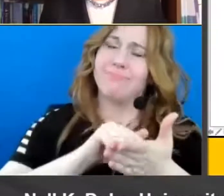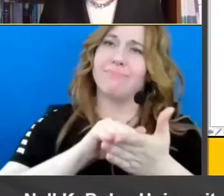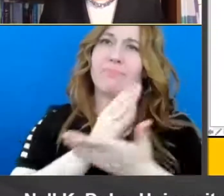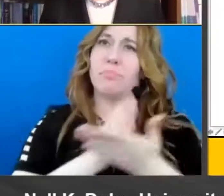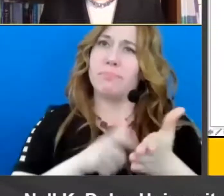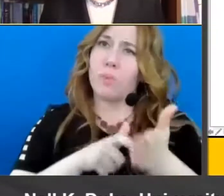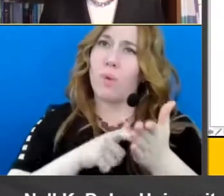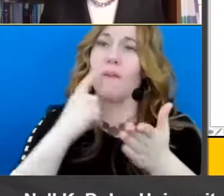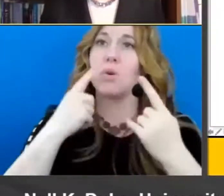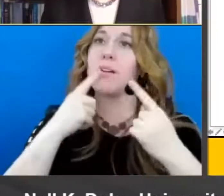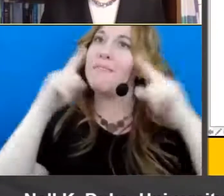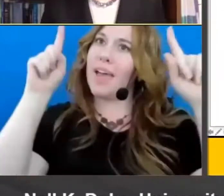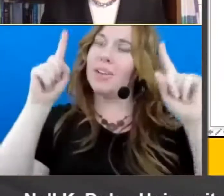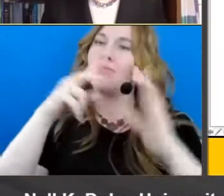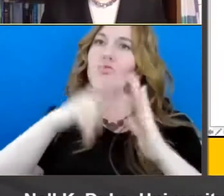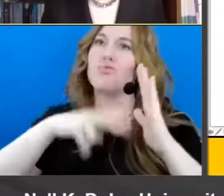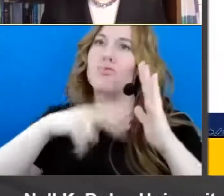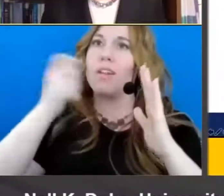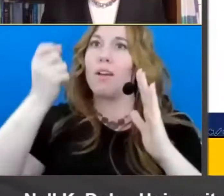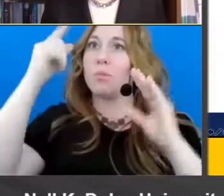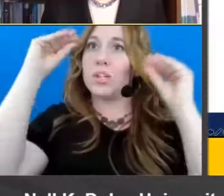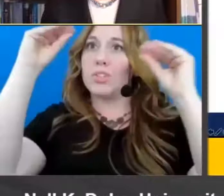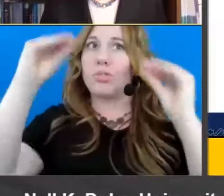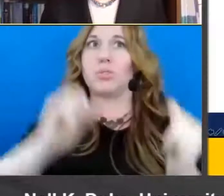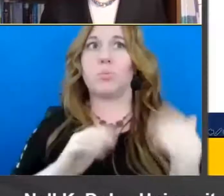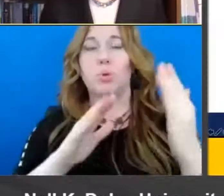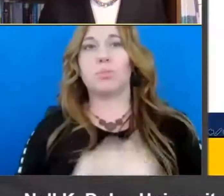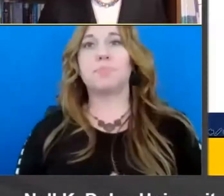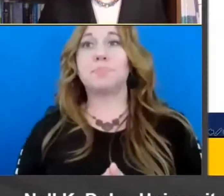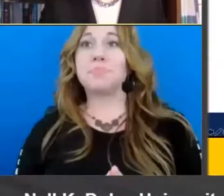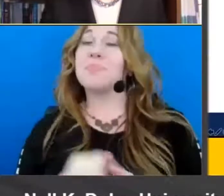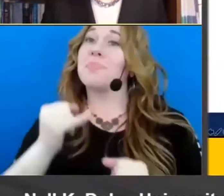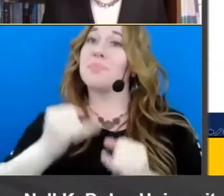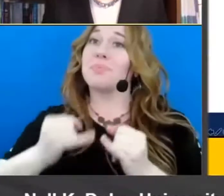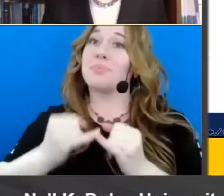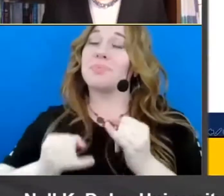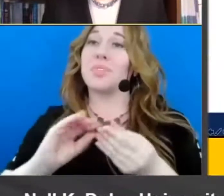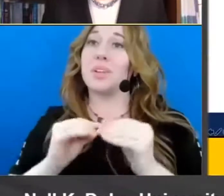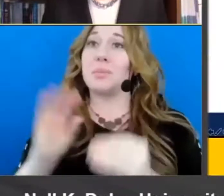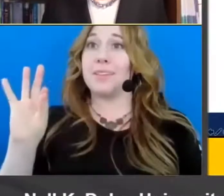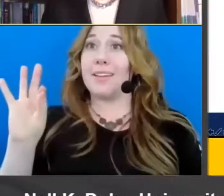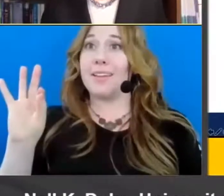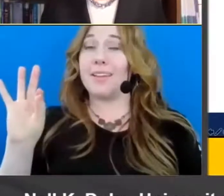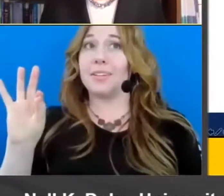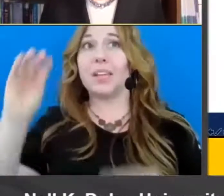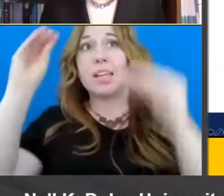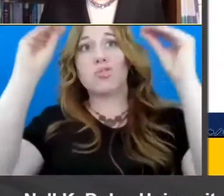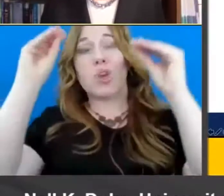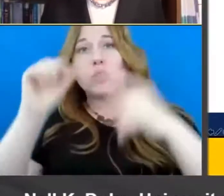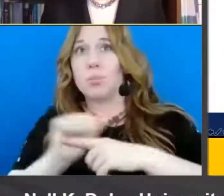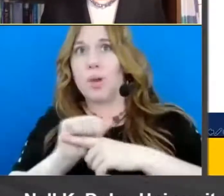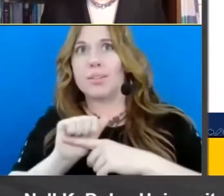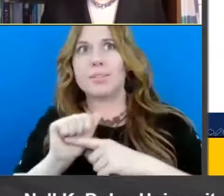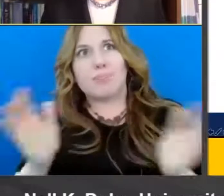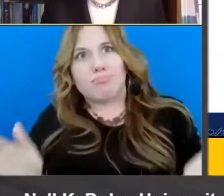comprehension um instructional approach and finally uh number nine uh instructional practices that kindle